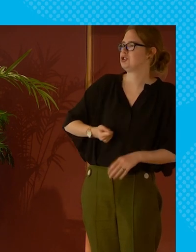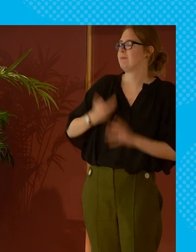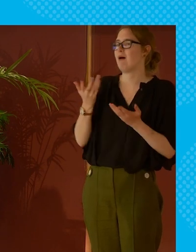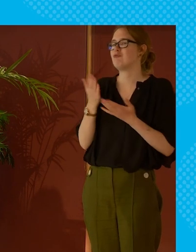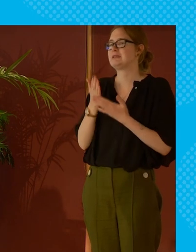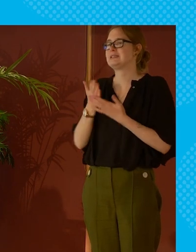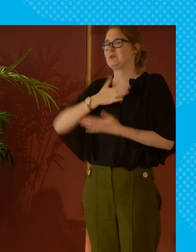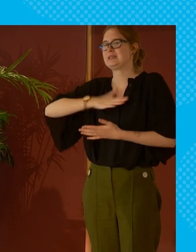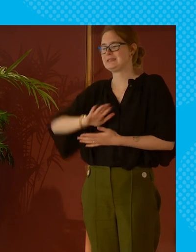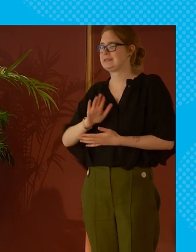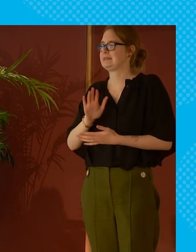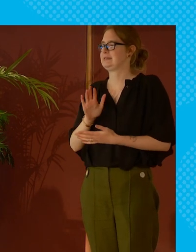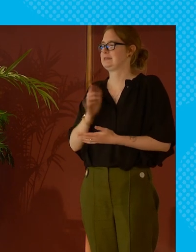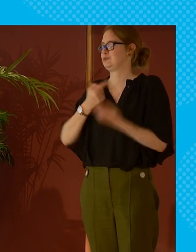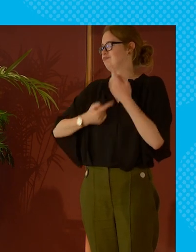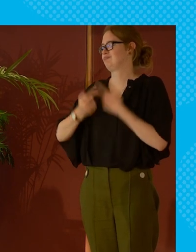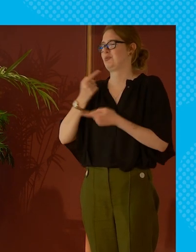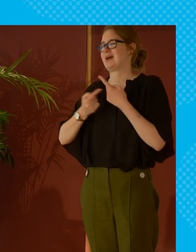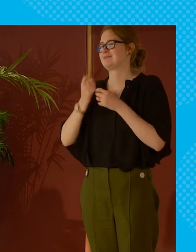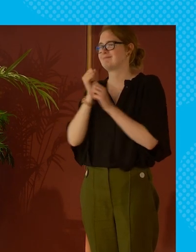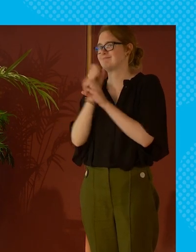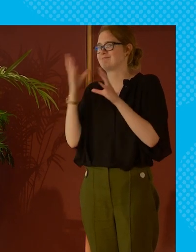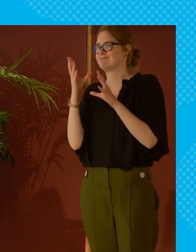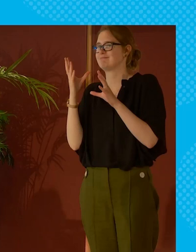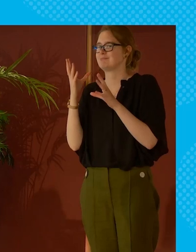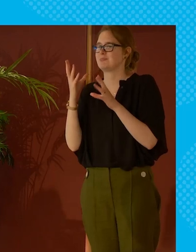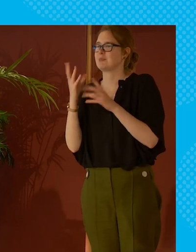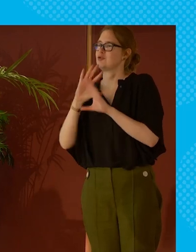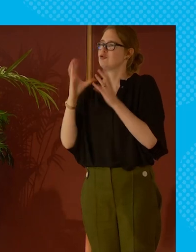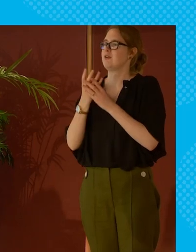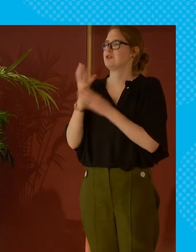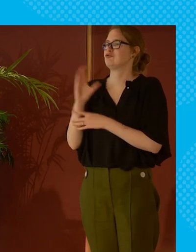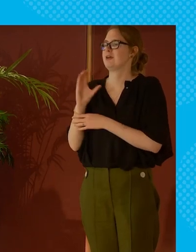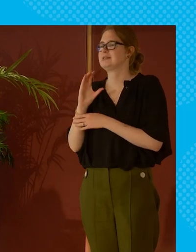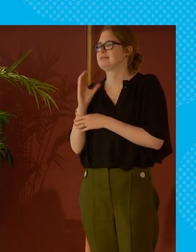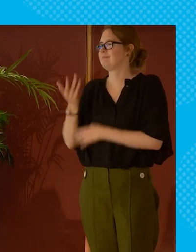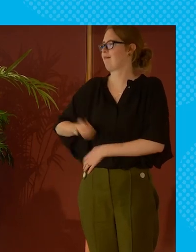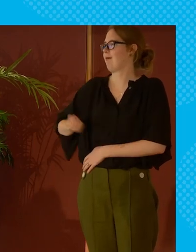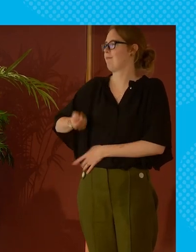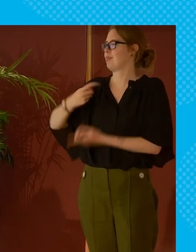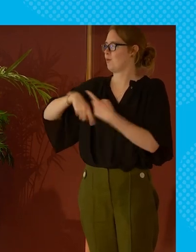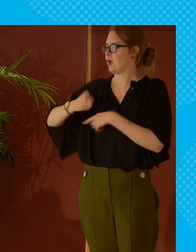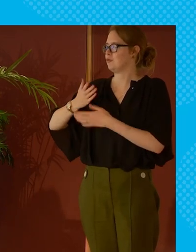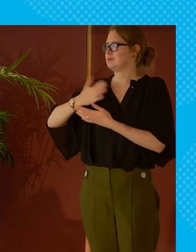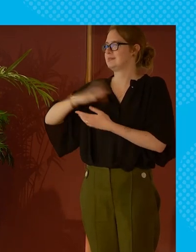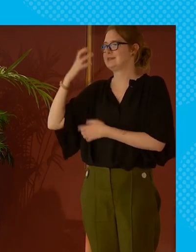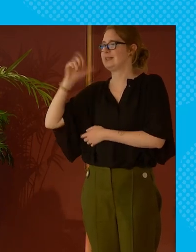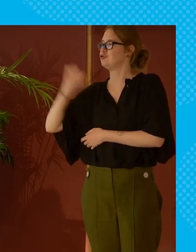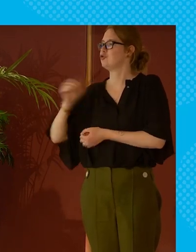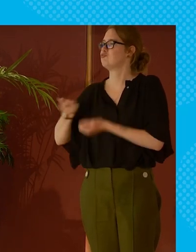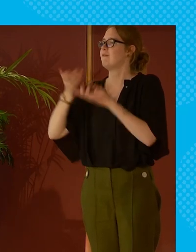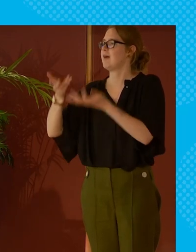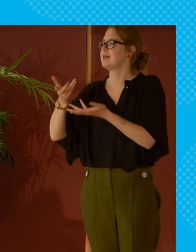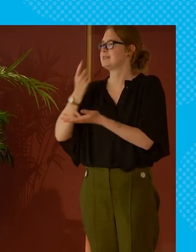one but actually we need to it goes back to the idea of the mig or the universal basic income that we all the state